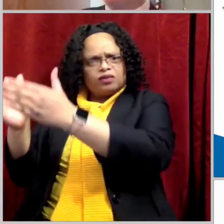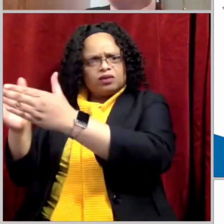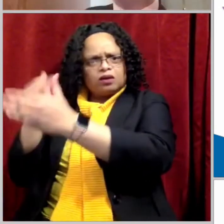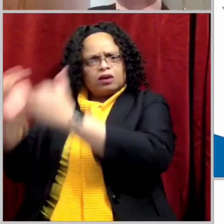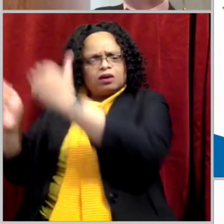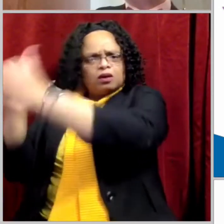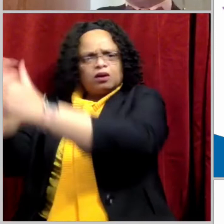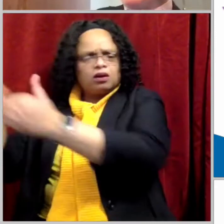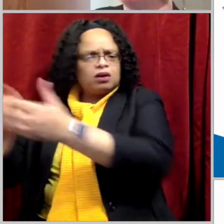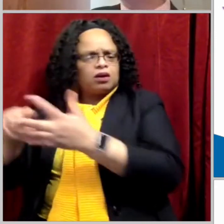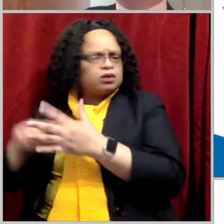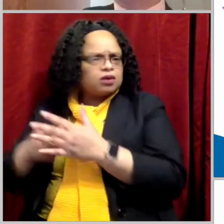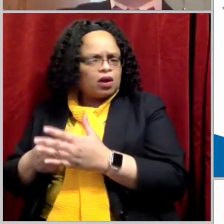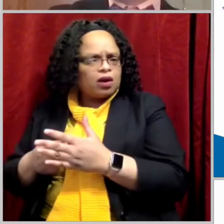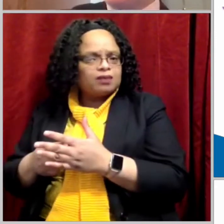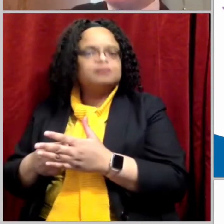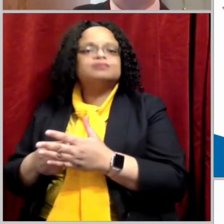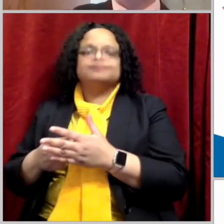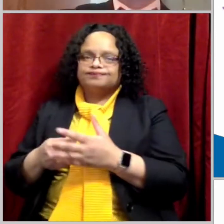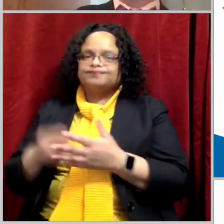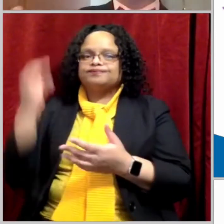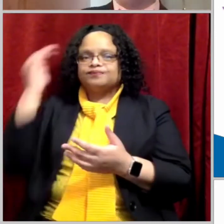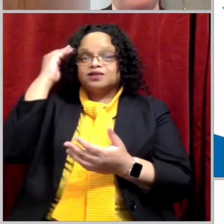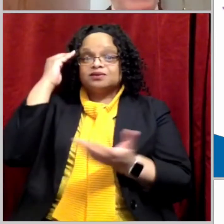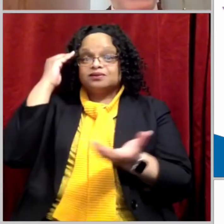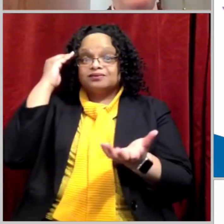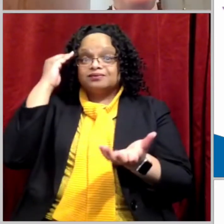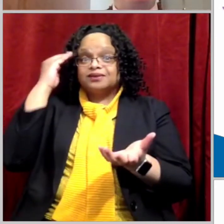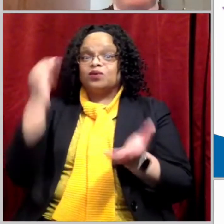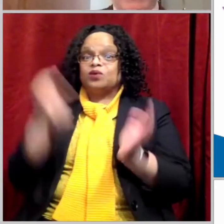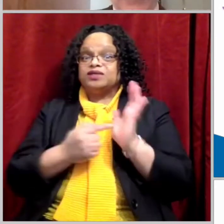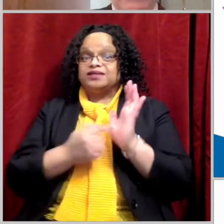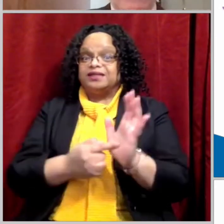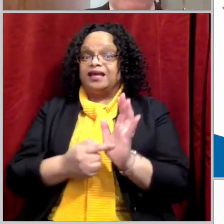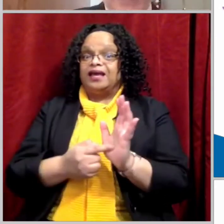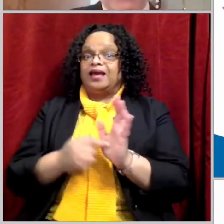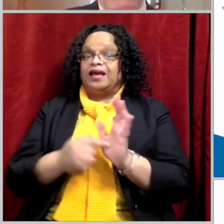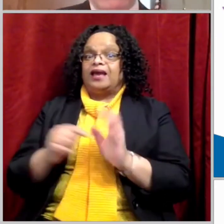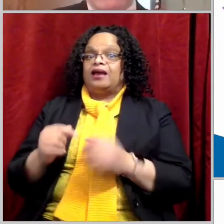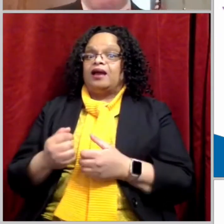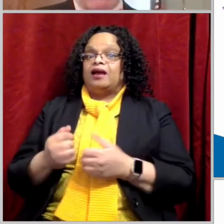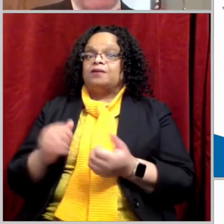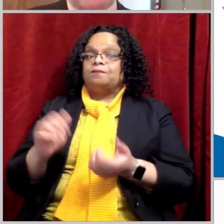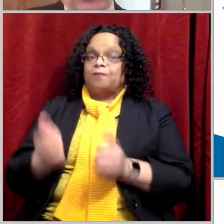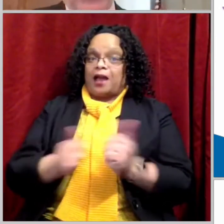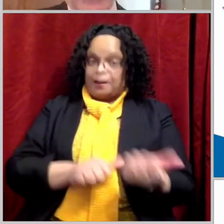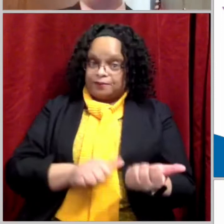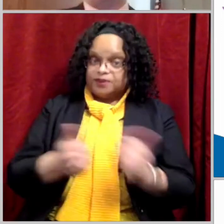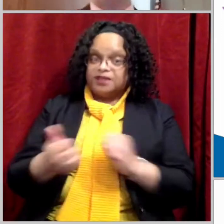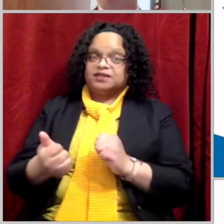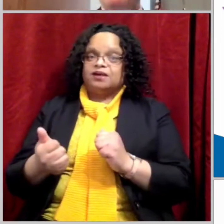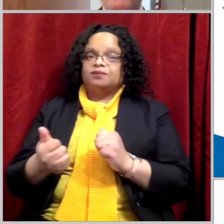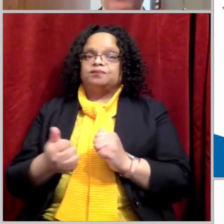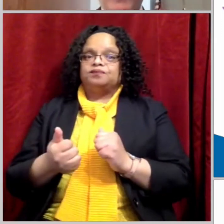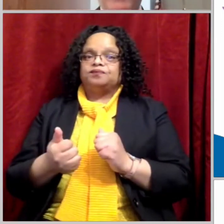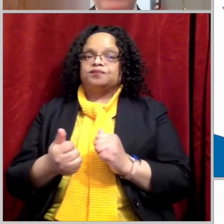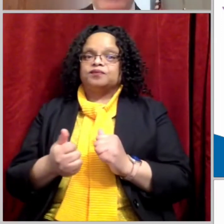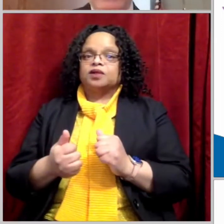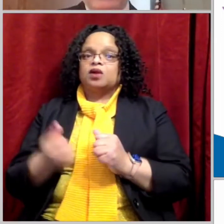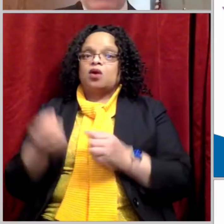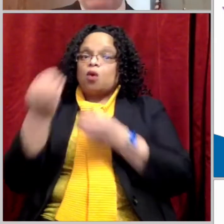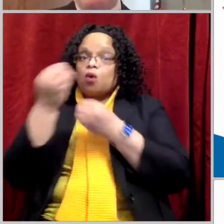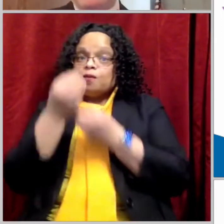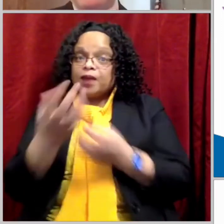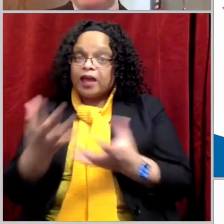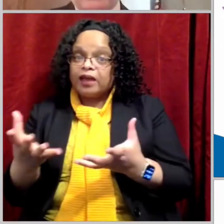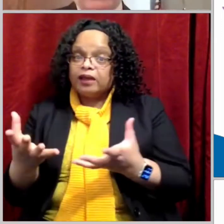right thing to do. How do we start out? We start out at baptism. We start out by doing the things